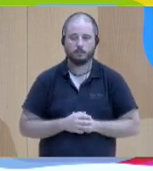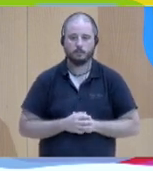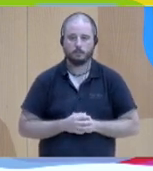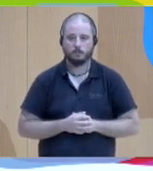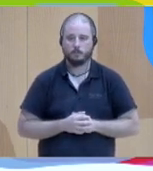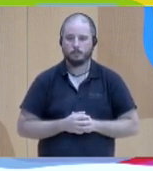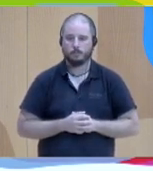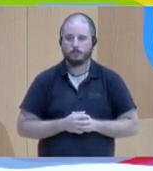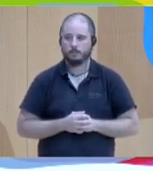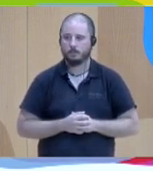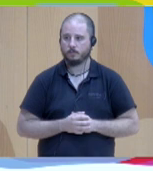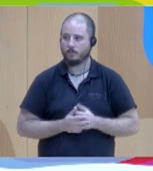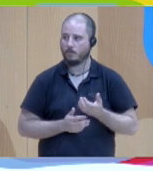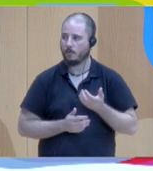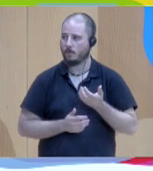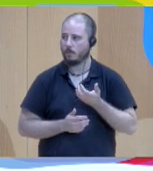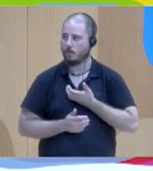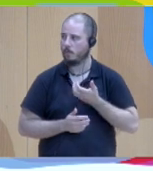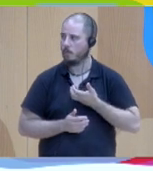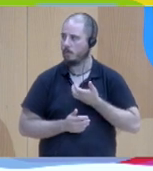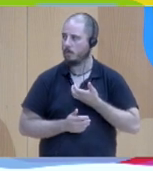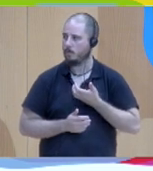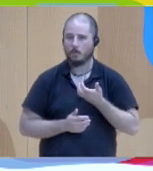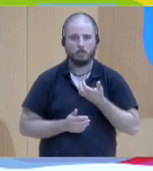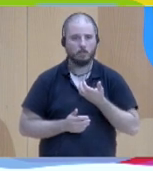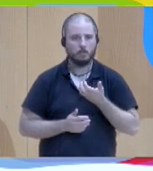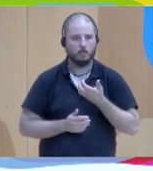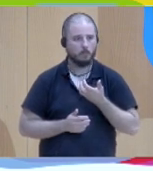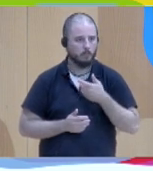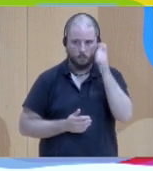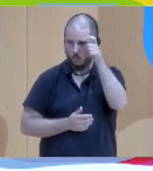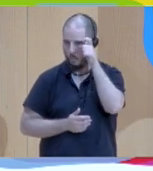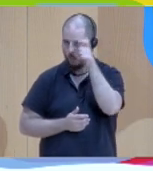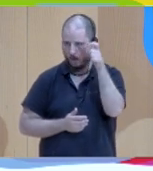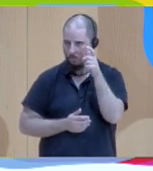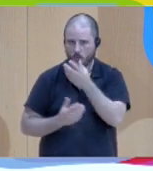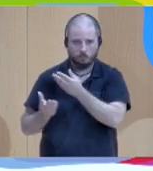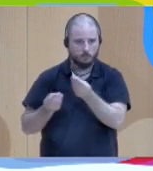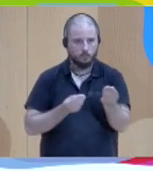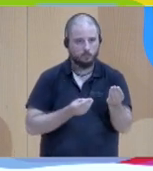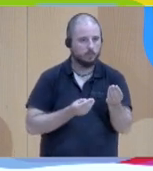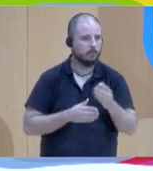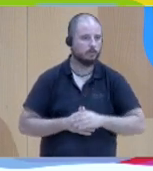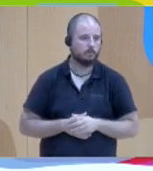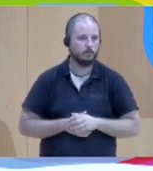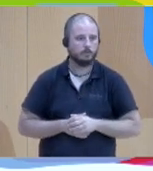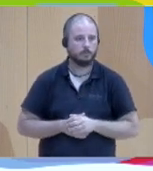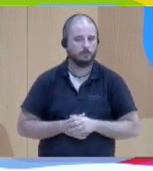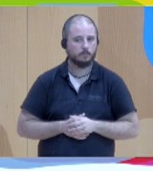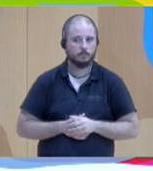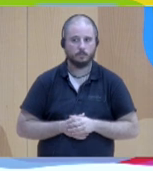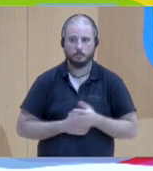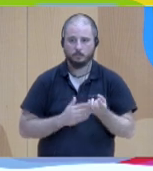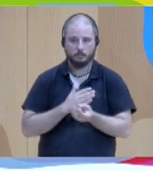and we drew this zones of subjective worry that you have relationships where